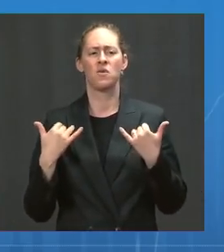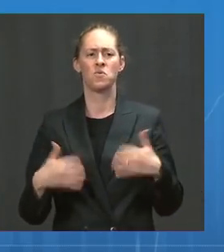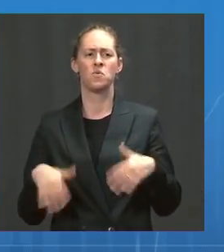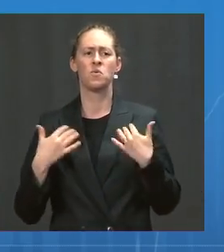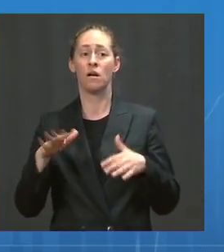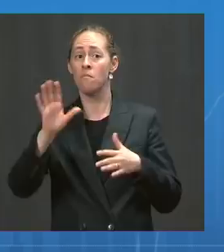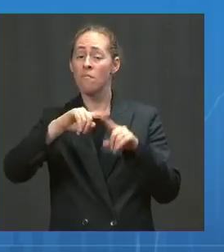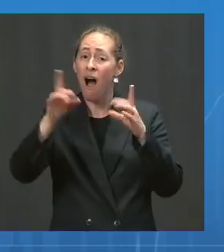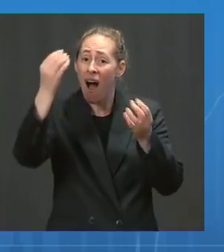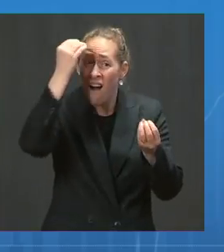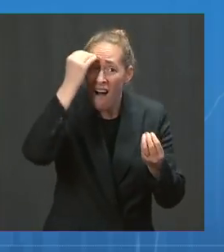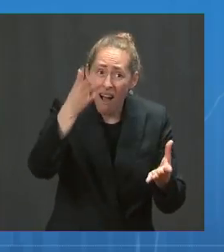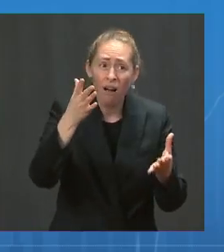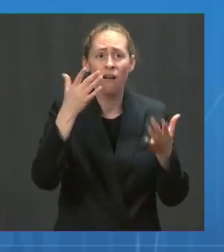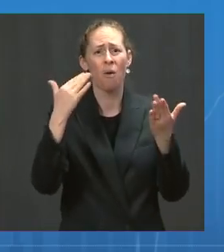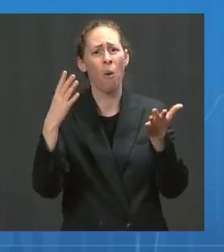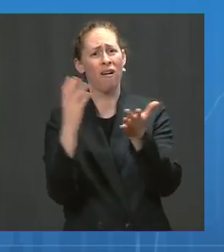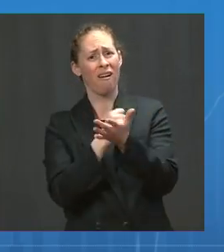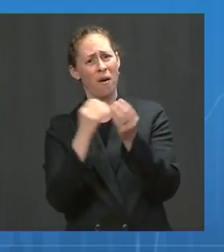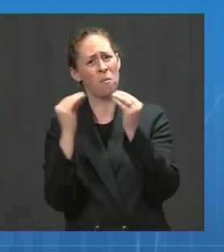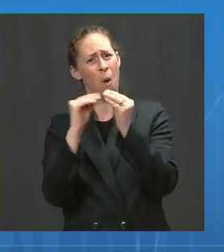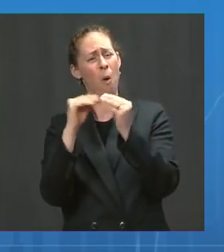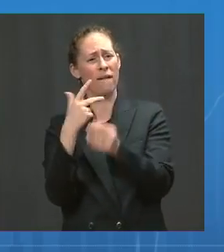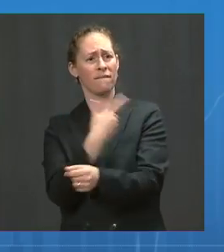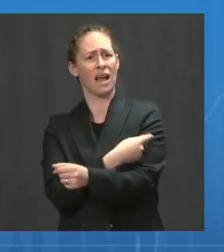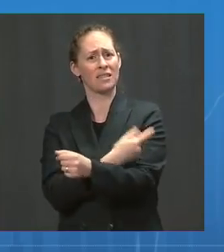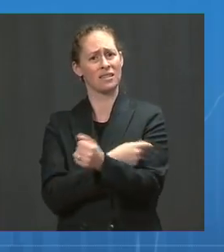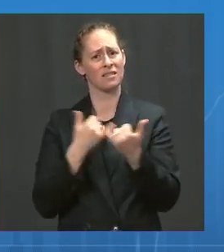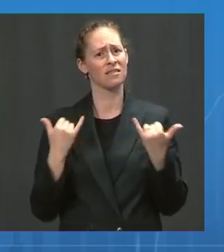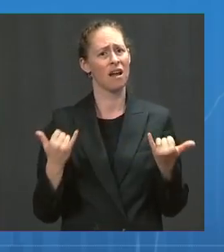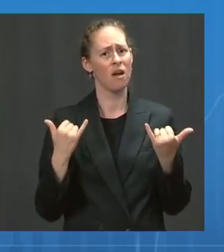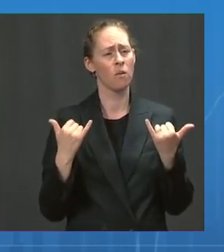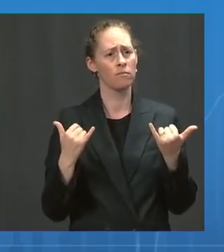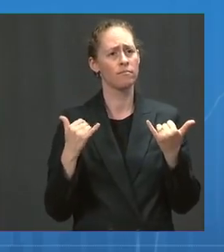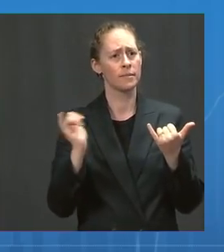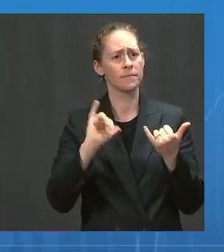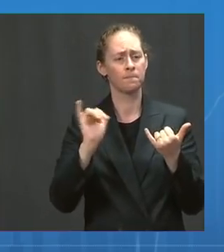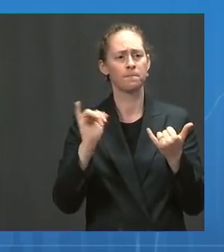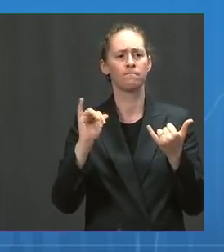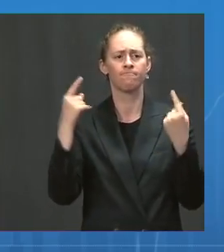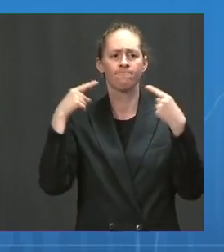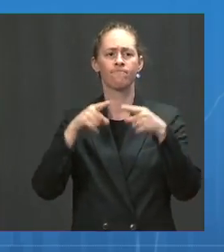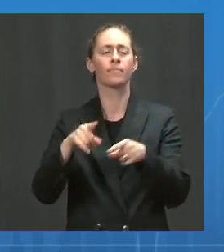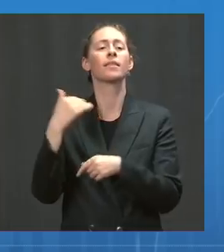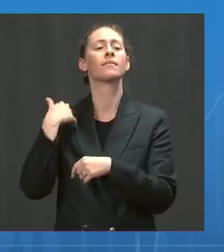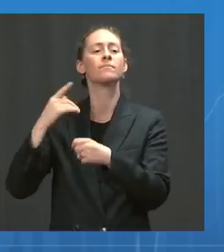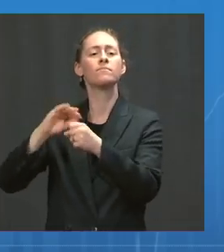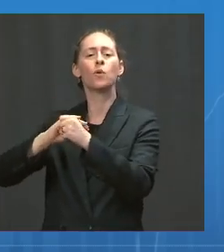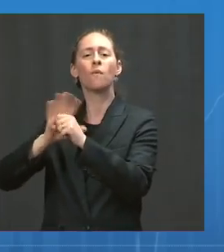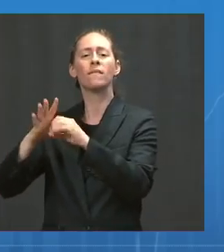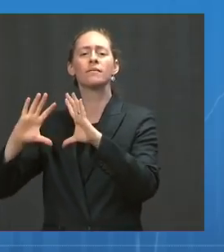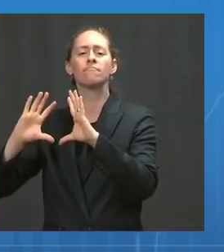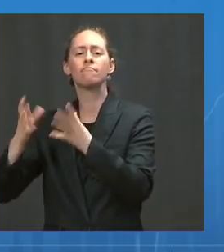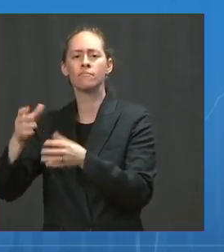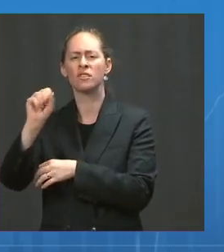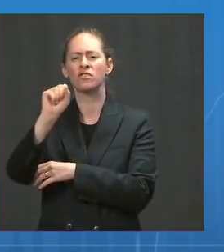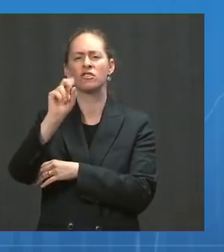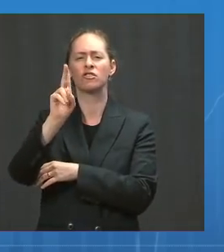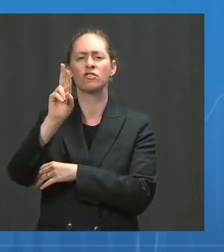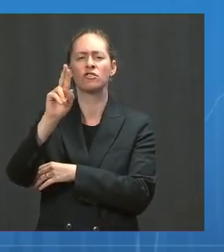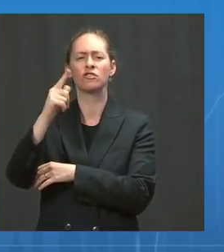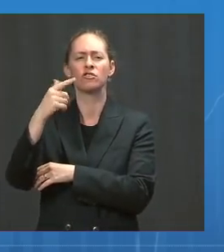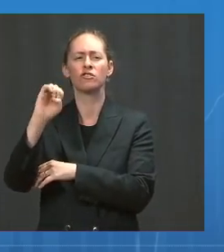At the same time, our COVID-19 surge response teams are working with governors and local public health officials to provide